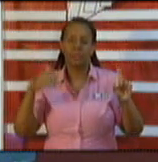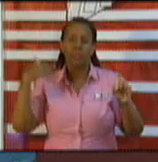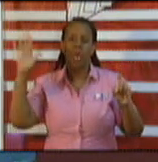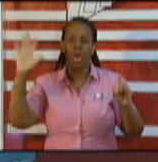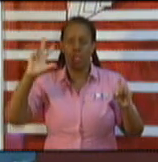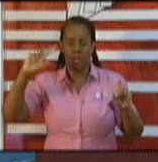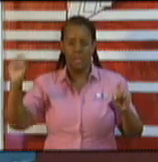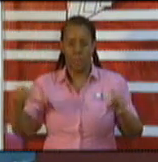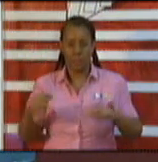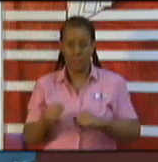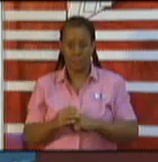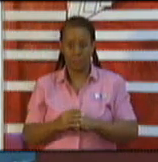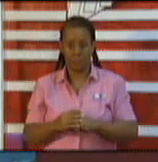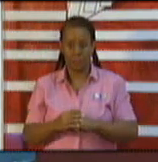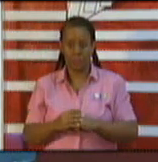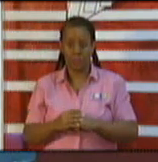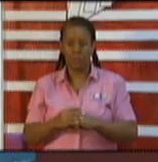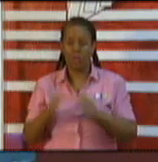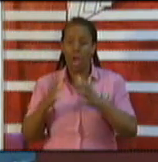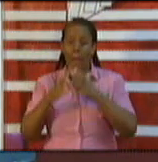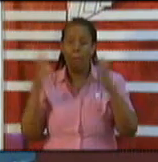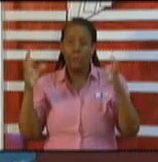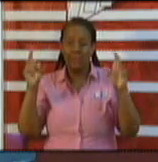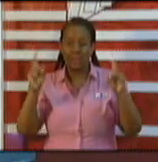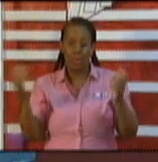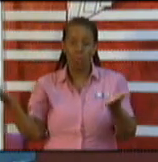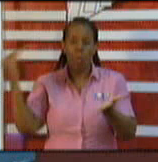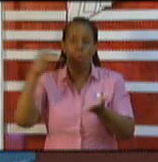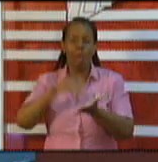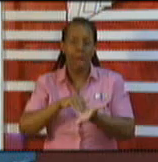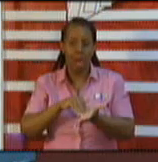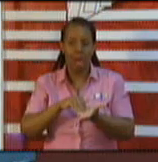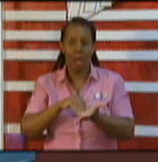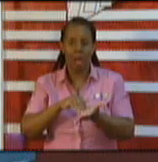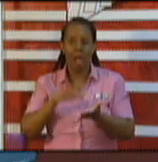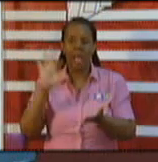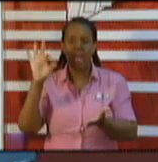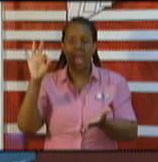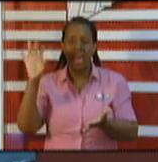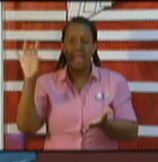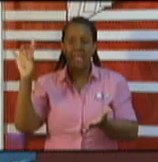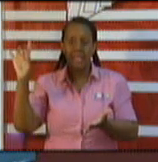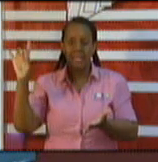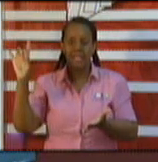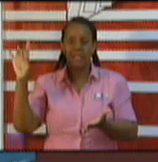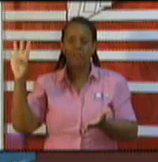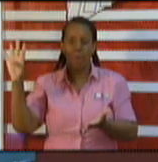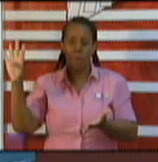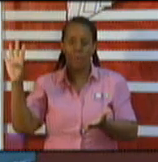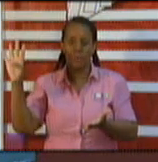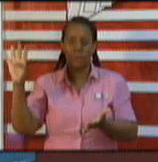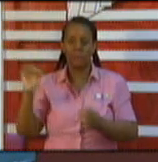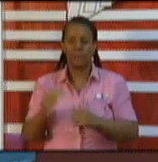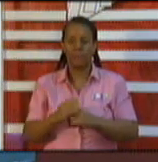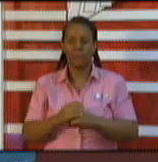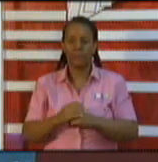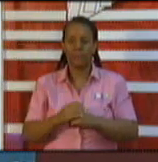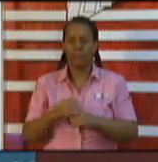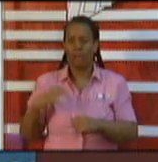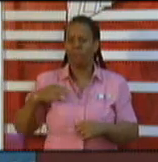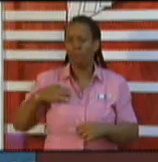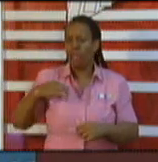Total number of repeated tests, thus far, 984. Total number of community tests, 1,804.